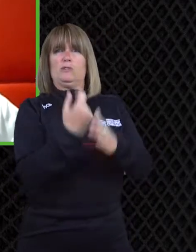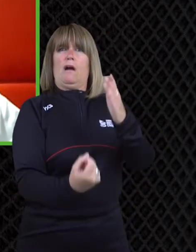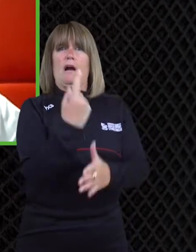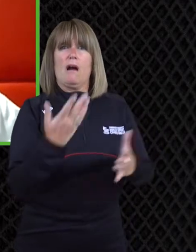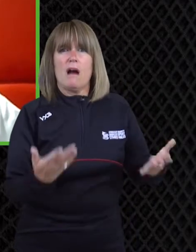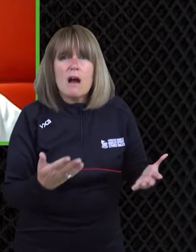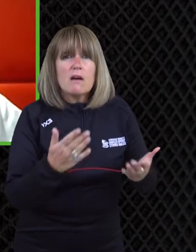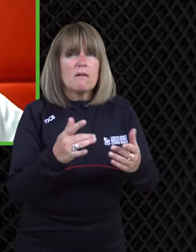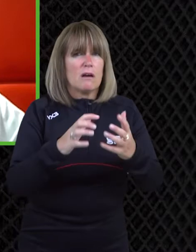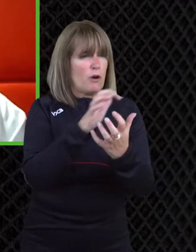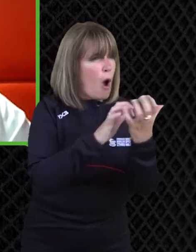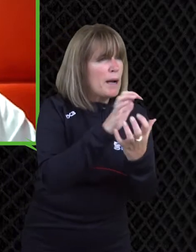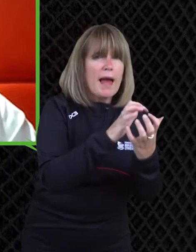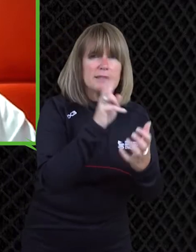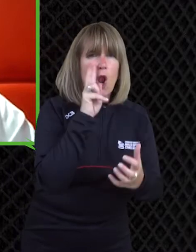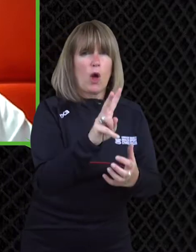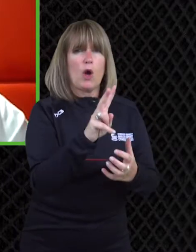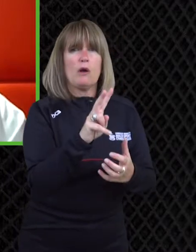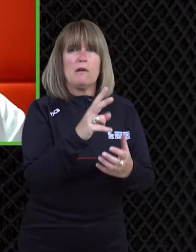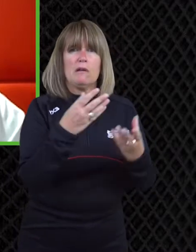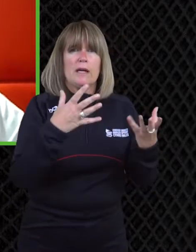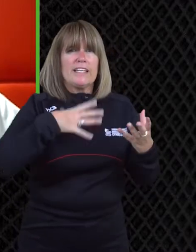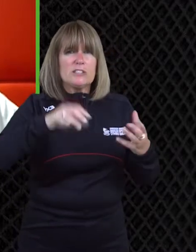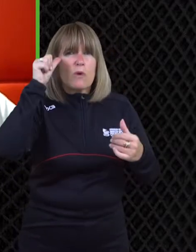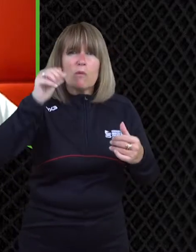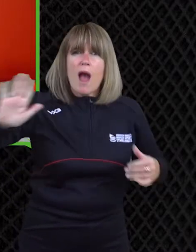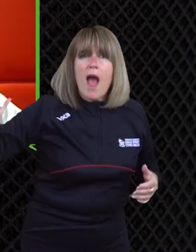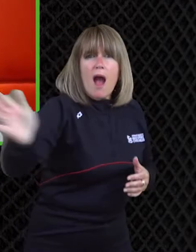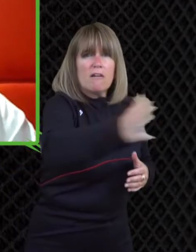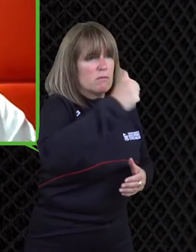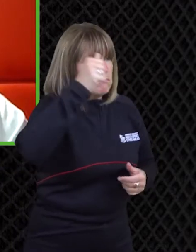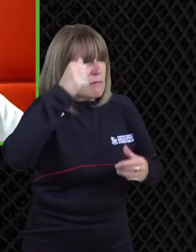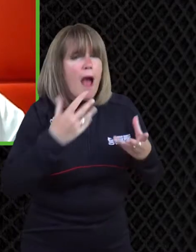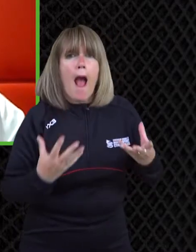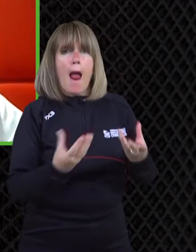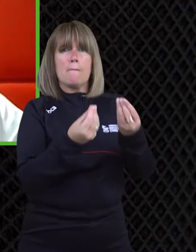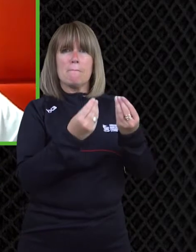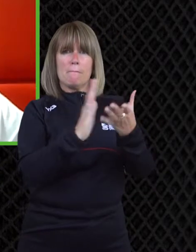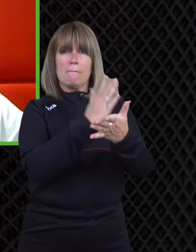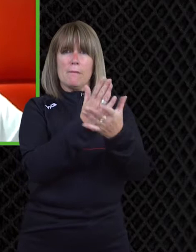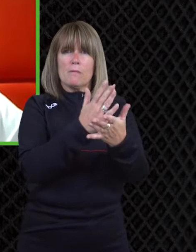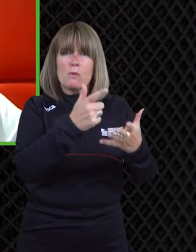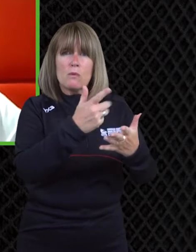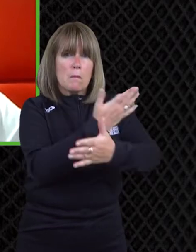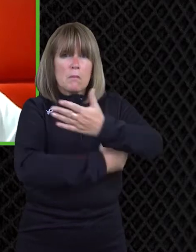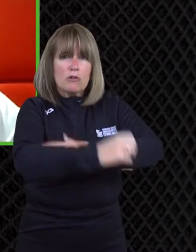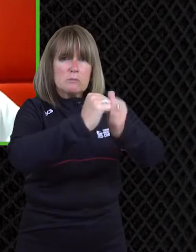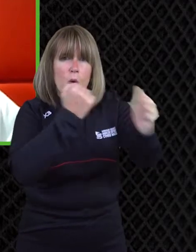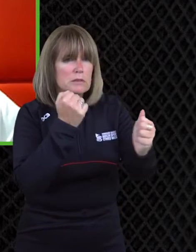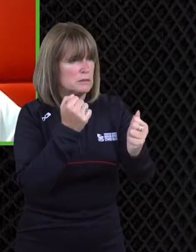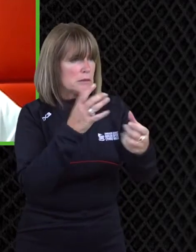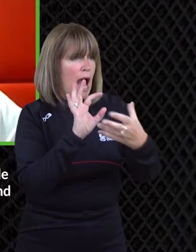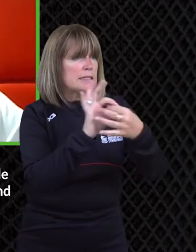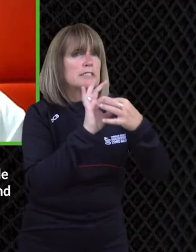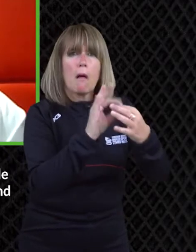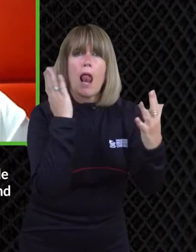pre pre-recording about the classification system and how off first glance how complicated that can seem